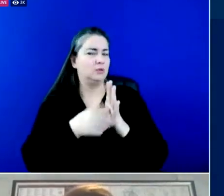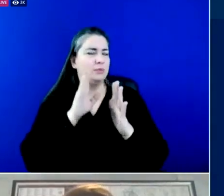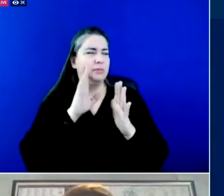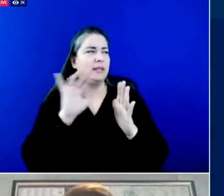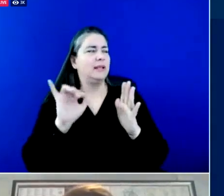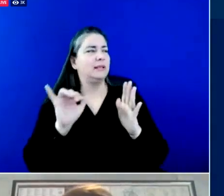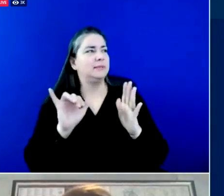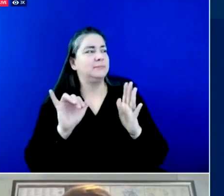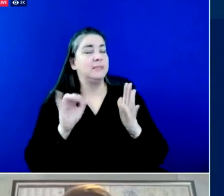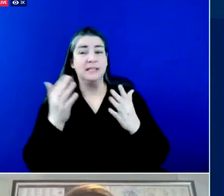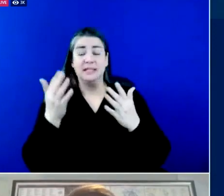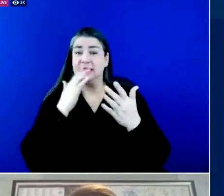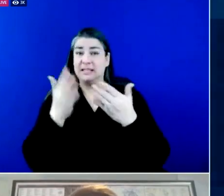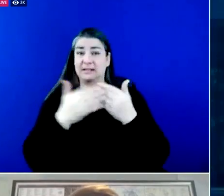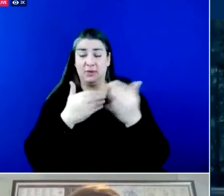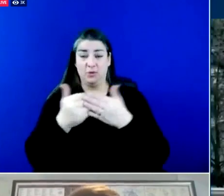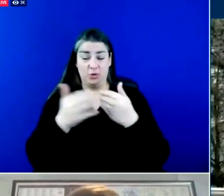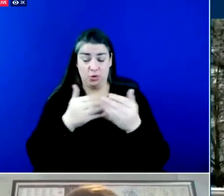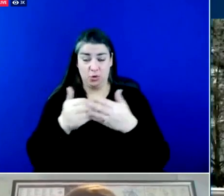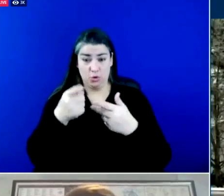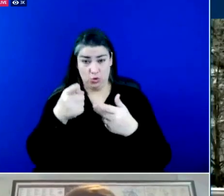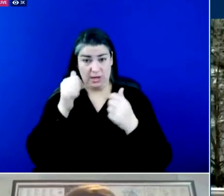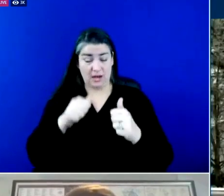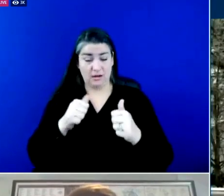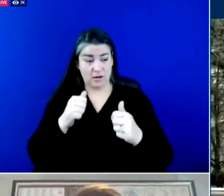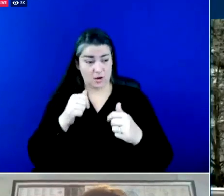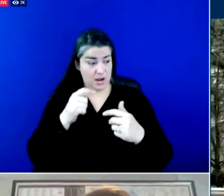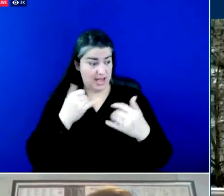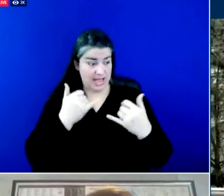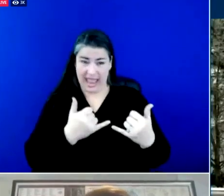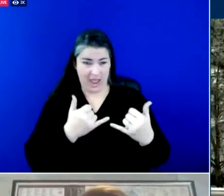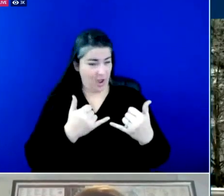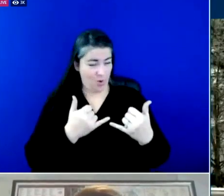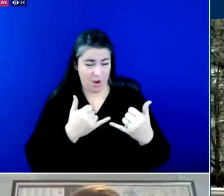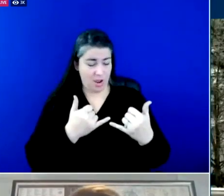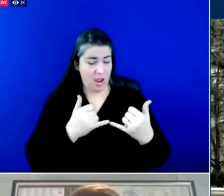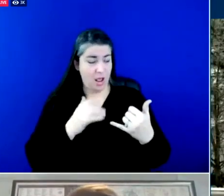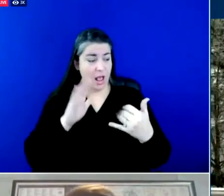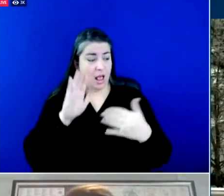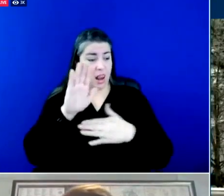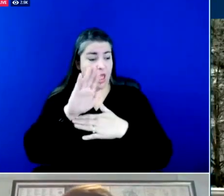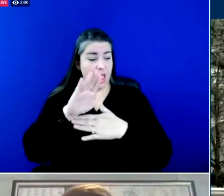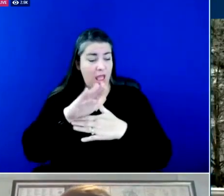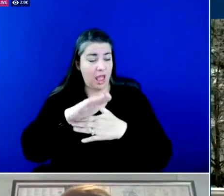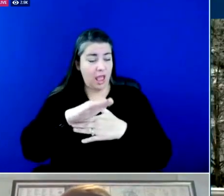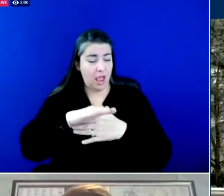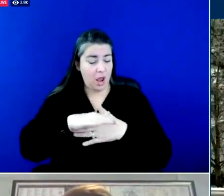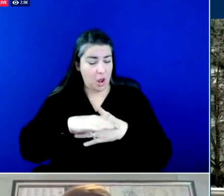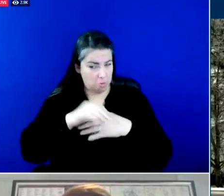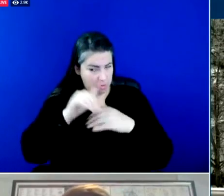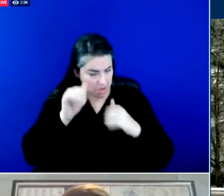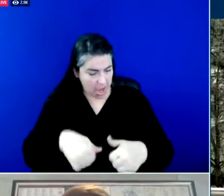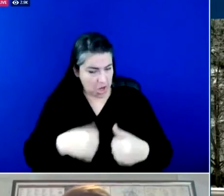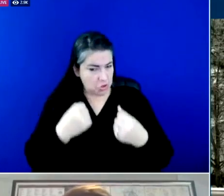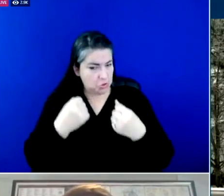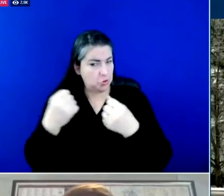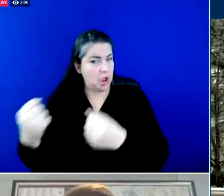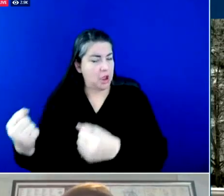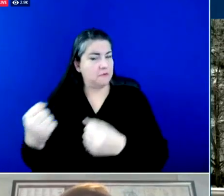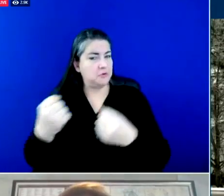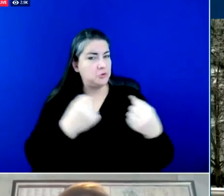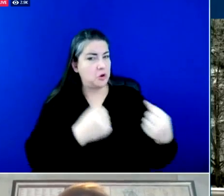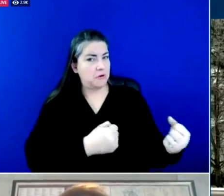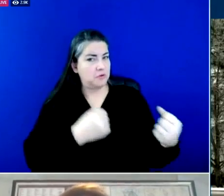traffic can continue in rush hour today in some of our larger locations larger cities and